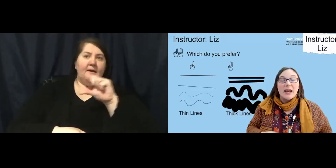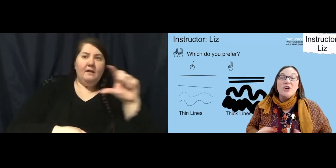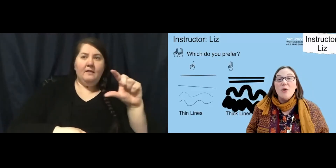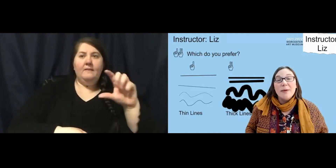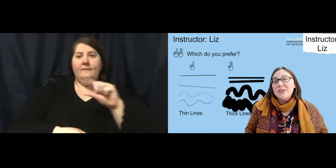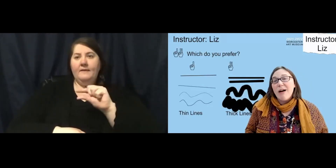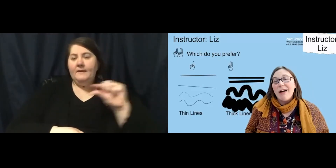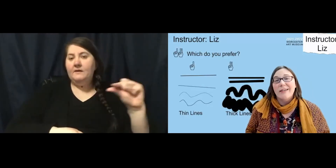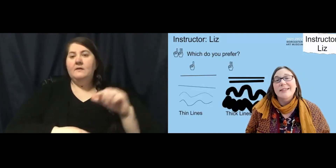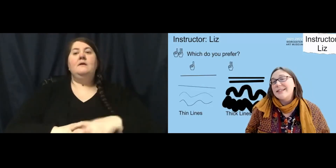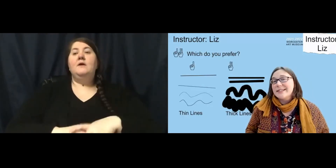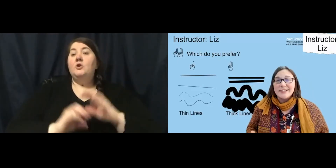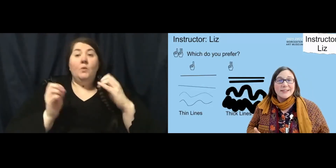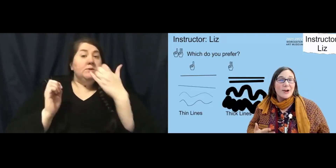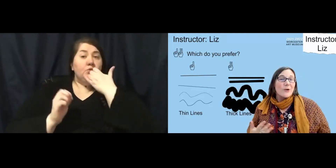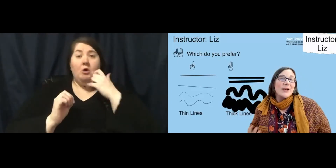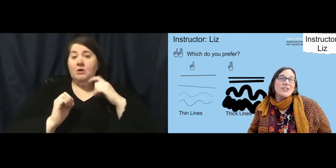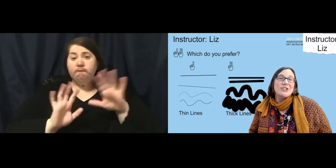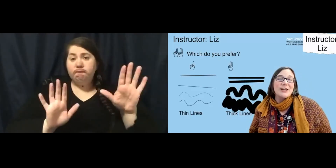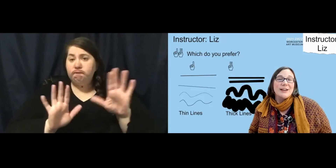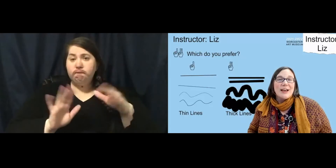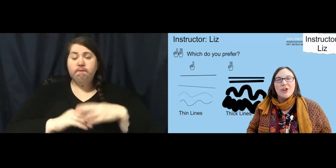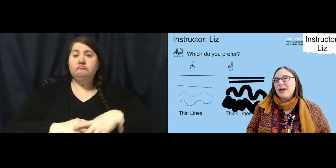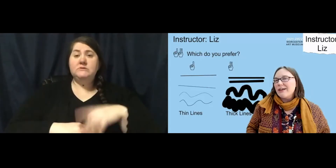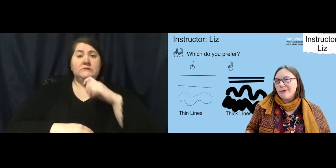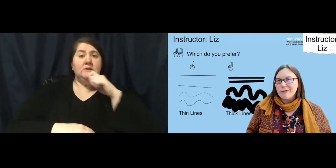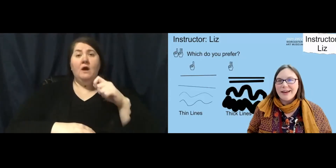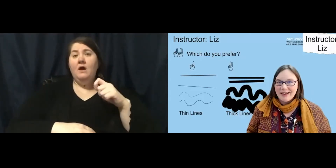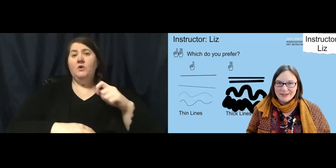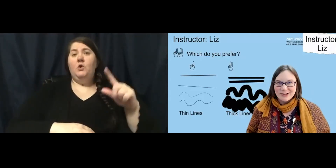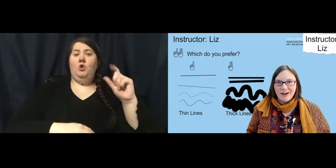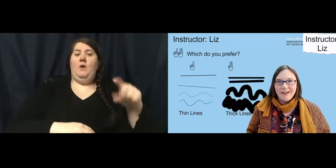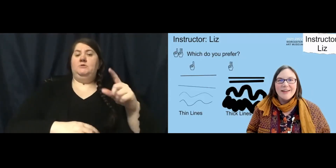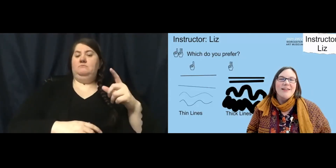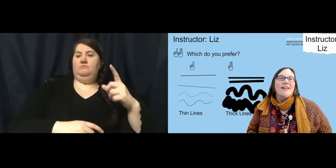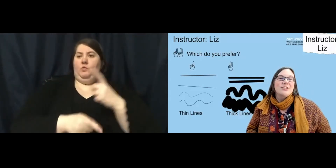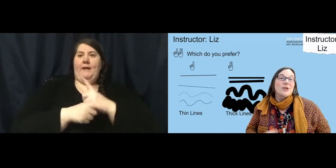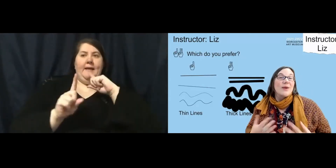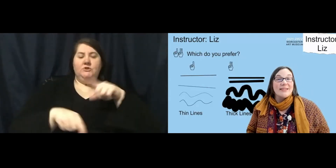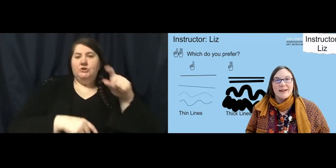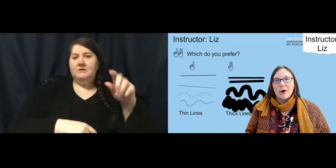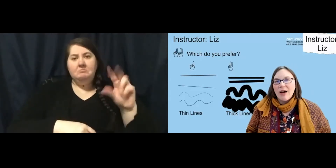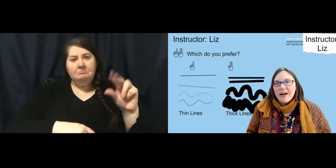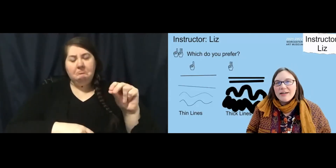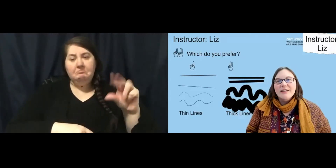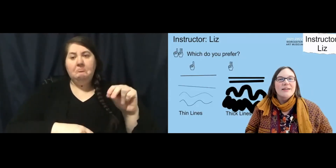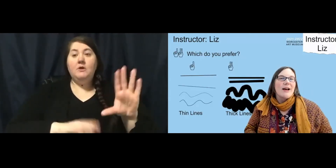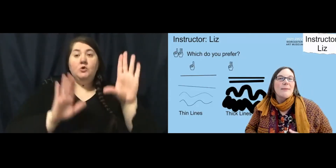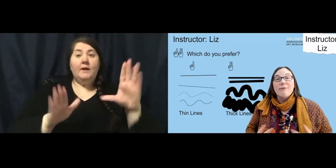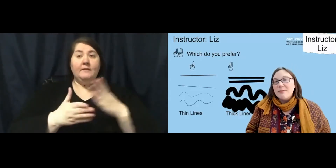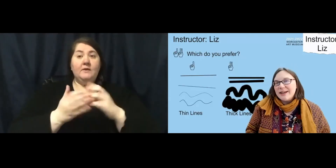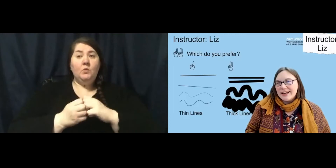coming in and nobody's wrong. This isn't a question looking for a right answer. It's the great thing about art.